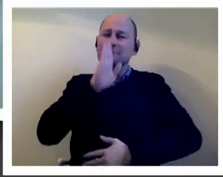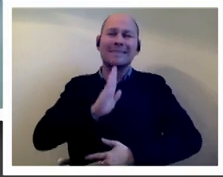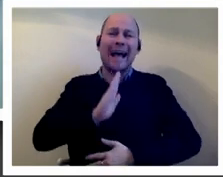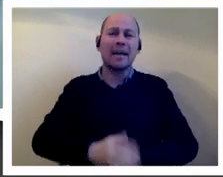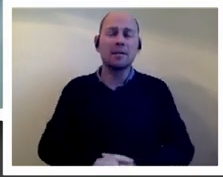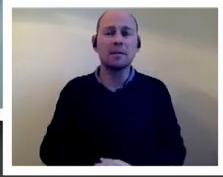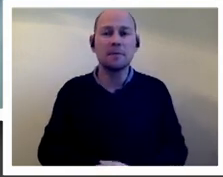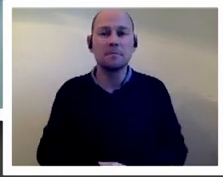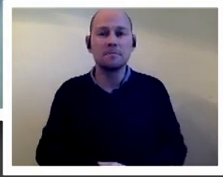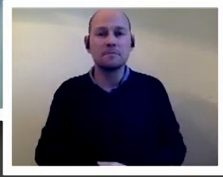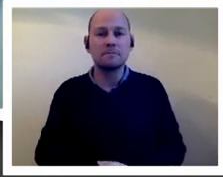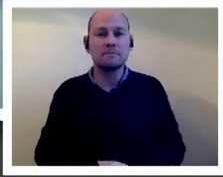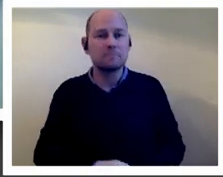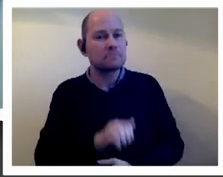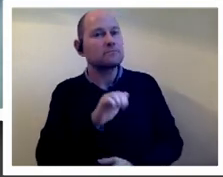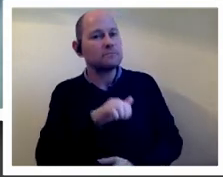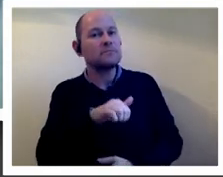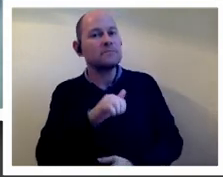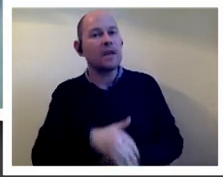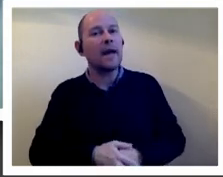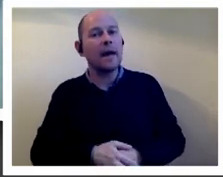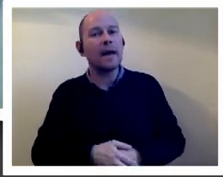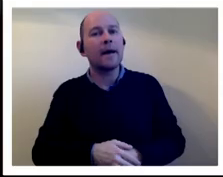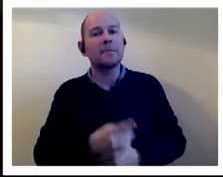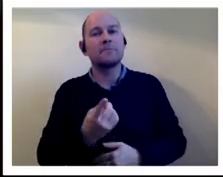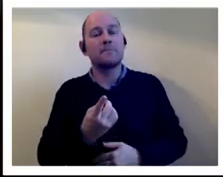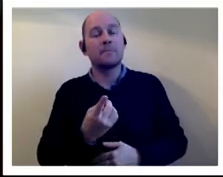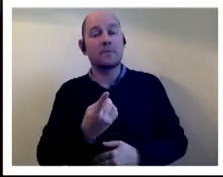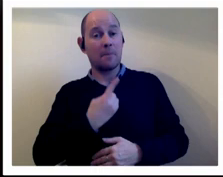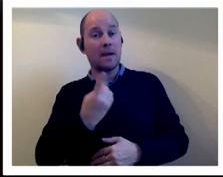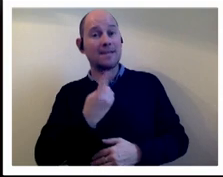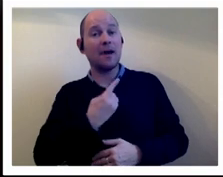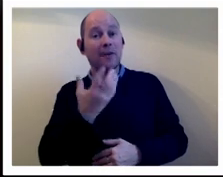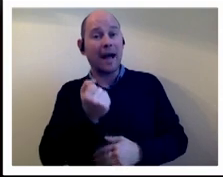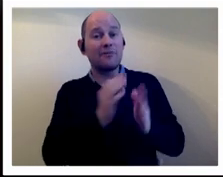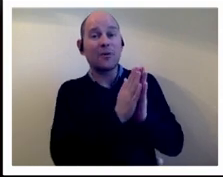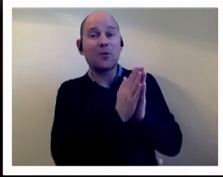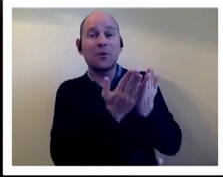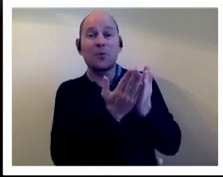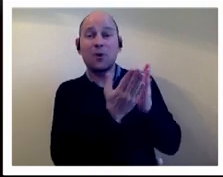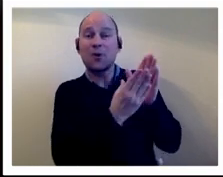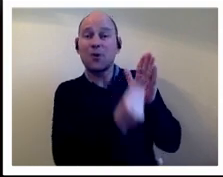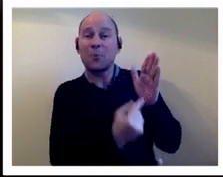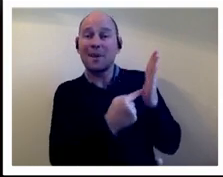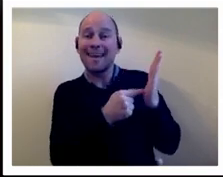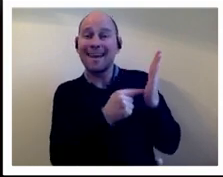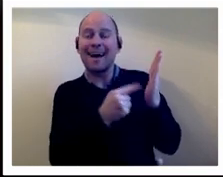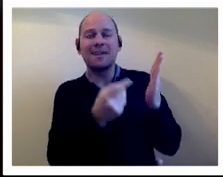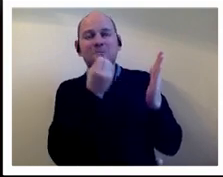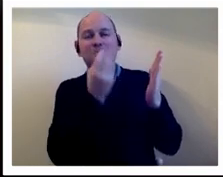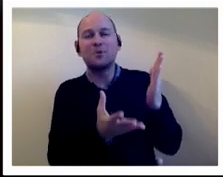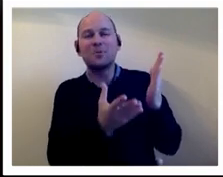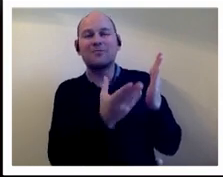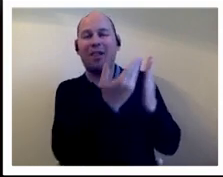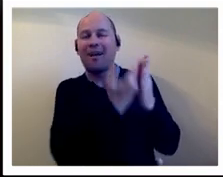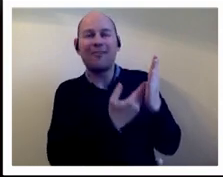yeah um i mean i i'm have a copy of paul's book here right next to me it's a gorgeous cover it has that